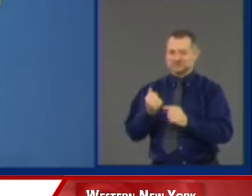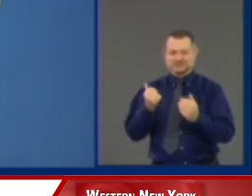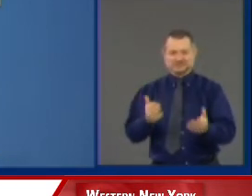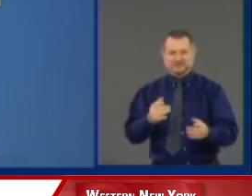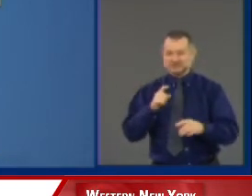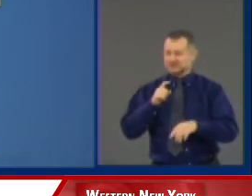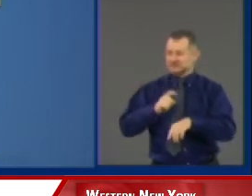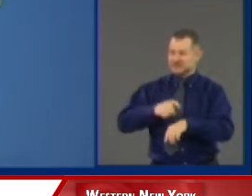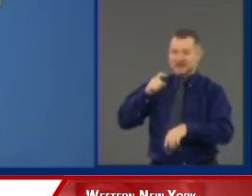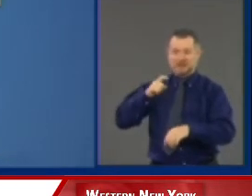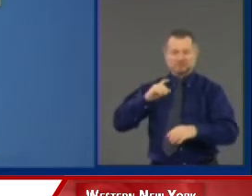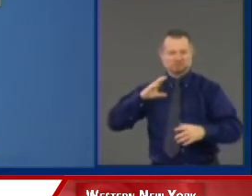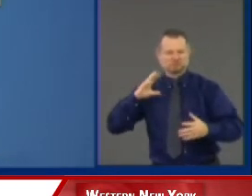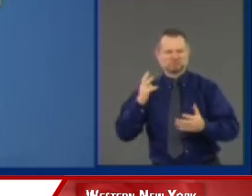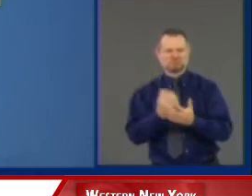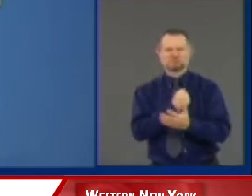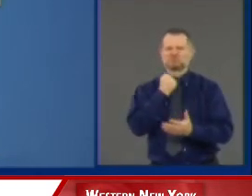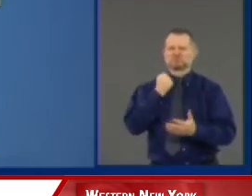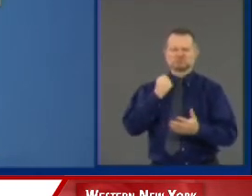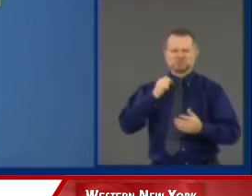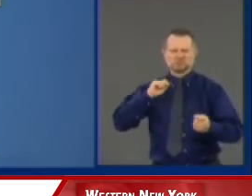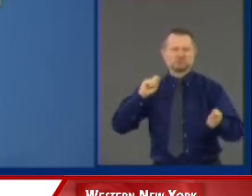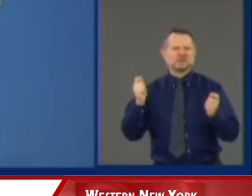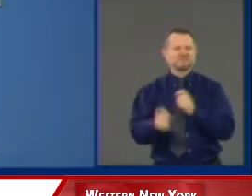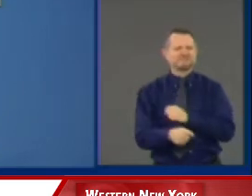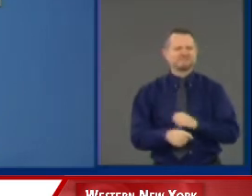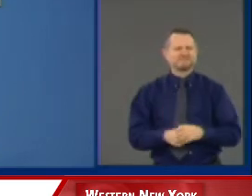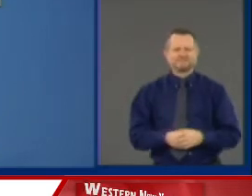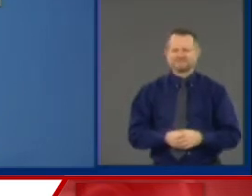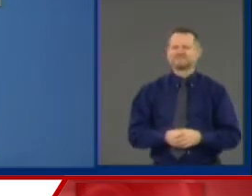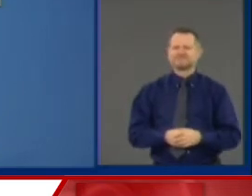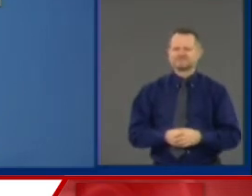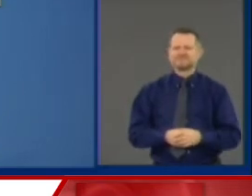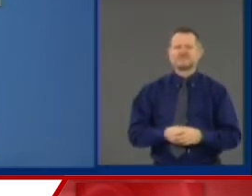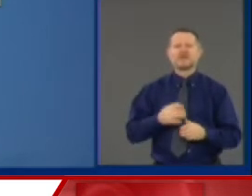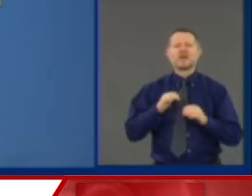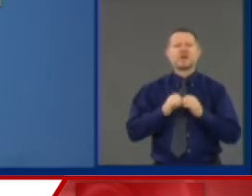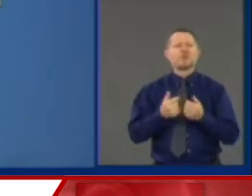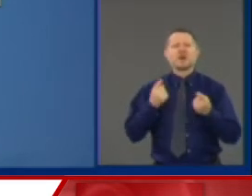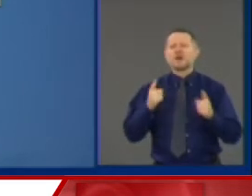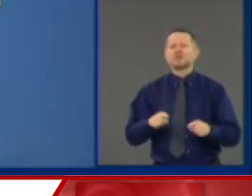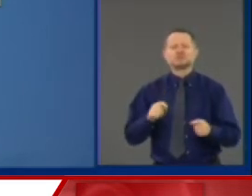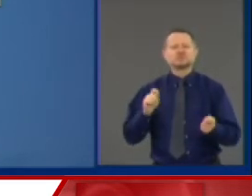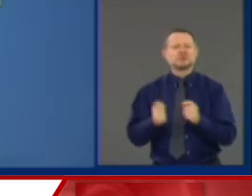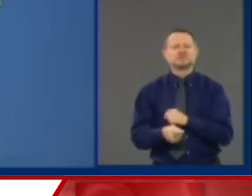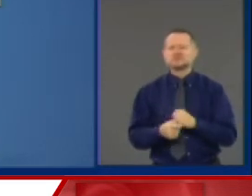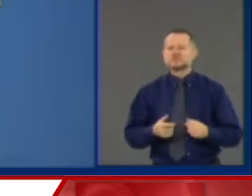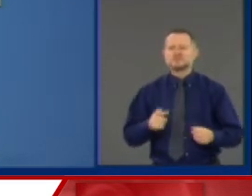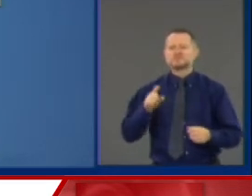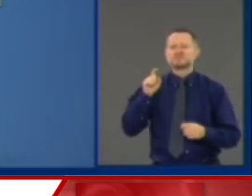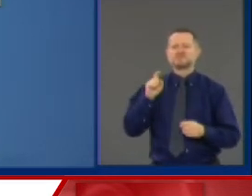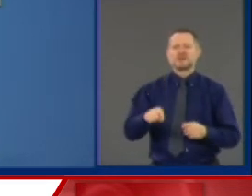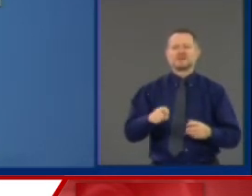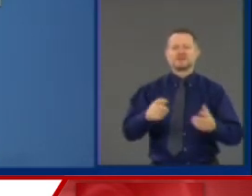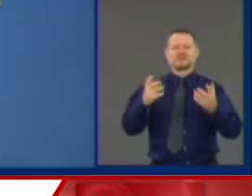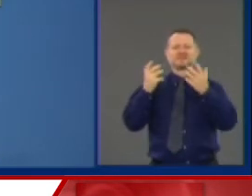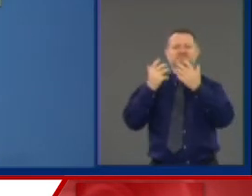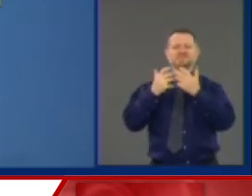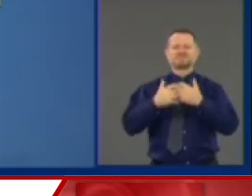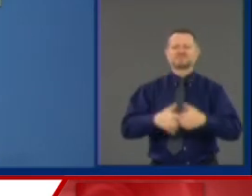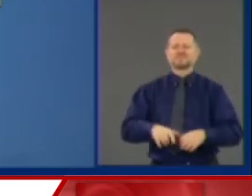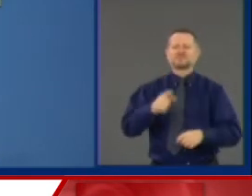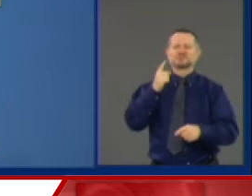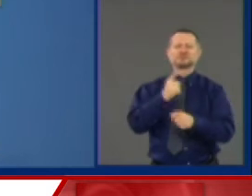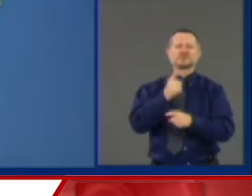of change. Yes. When does change come? When the stars align and